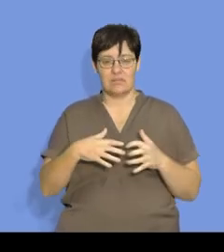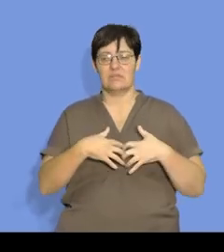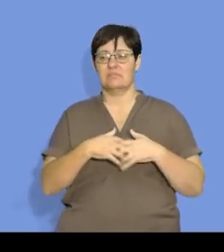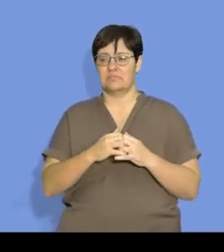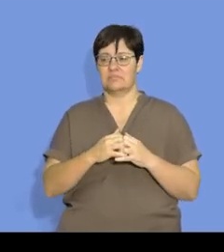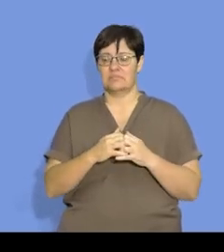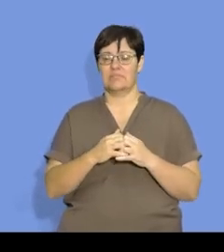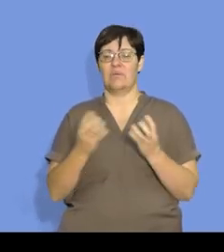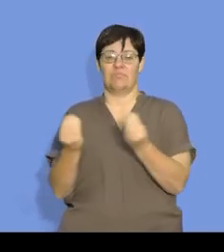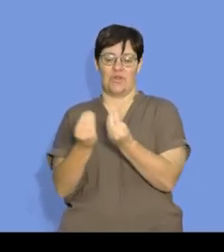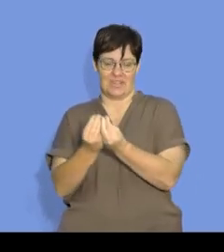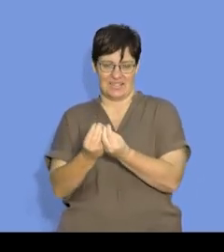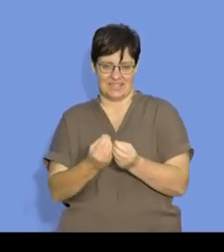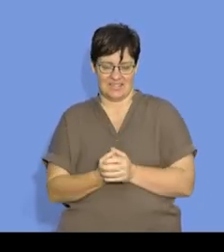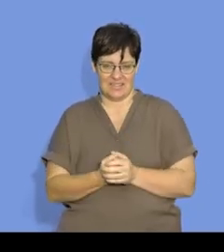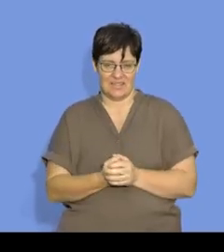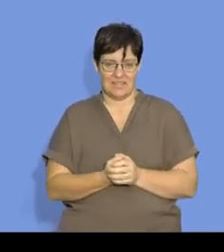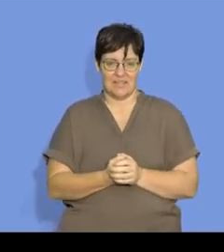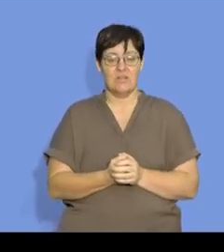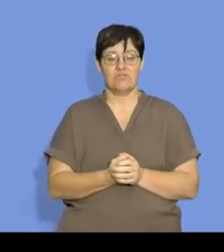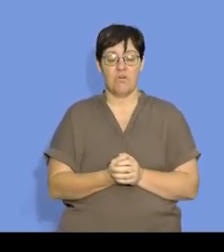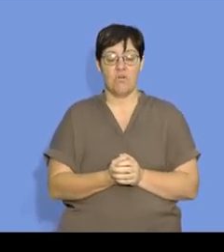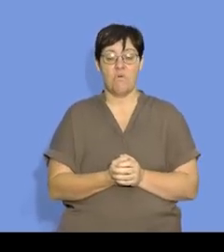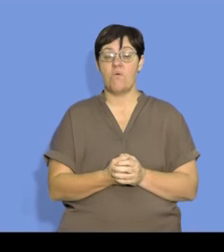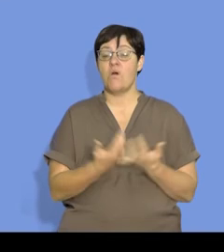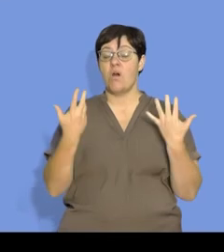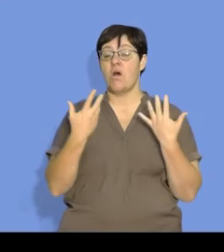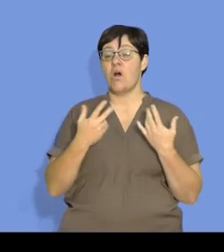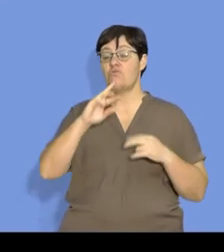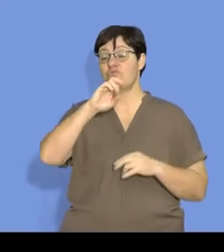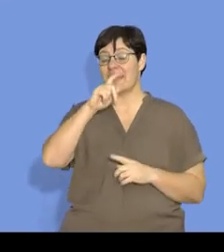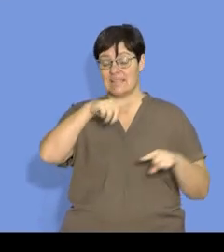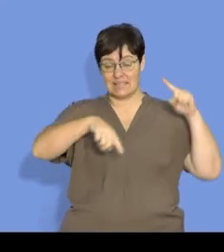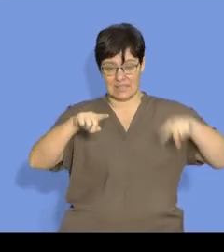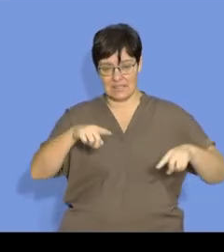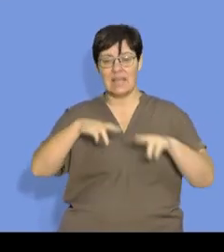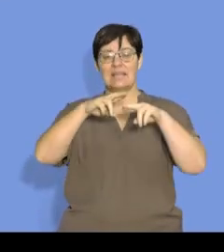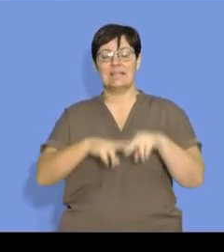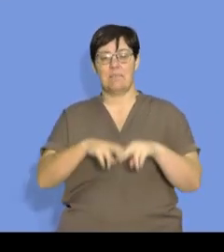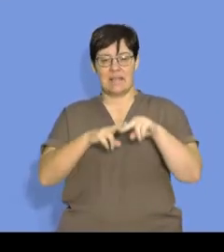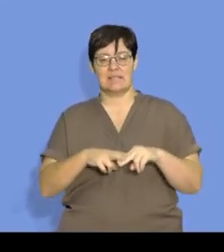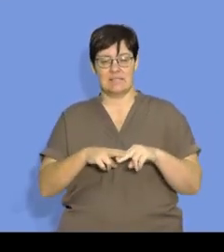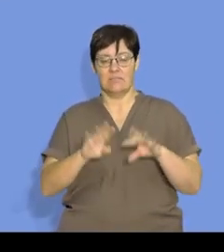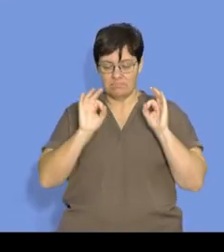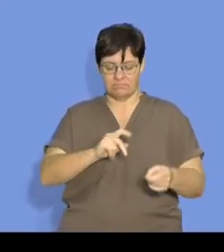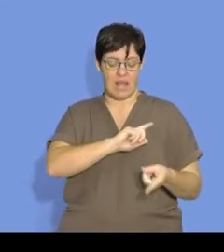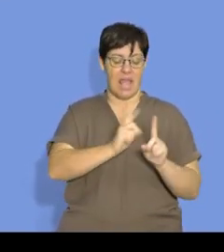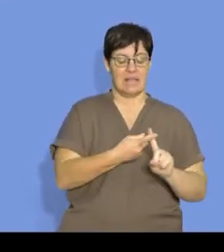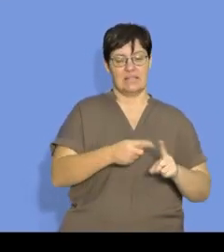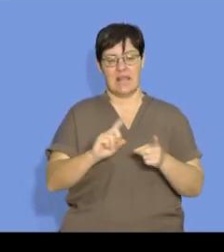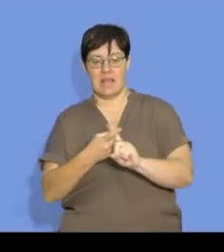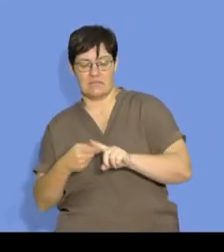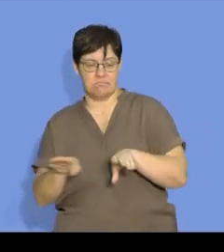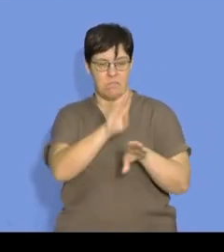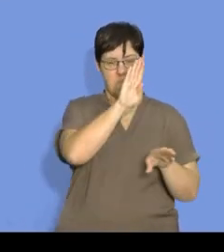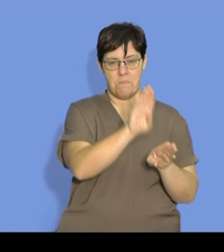into forming product. So the rate of reaction is then determined by the number of effective